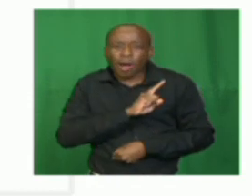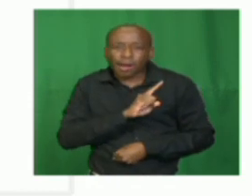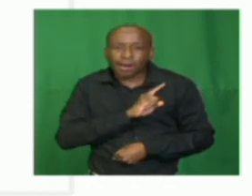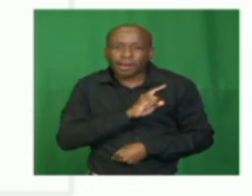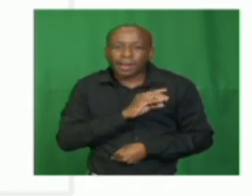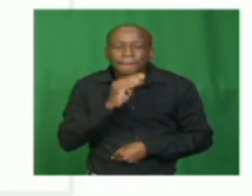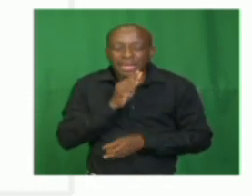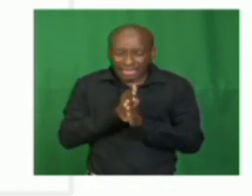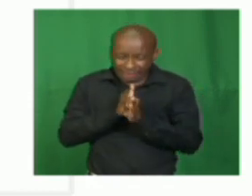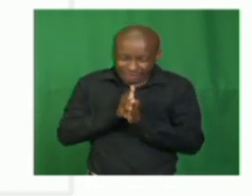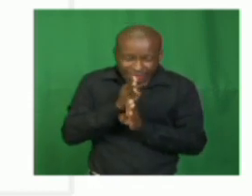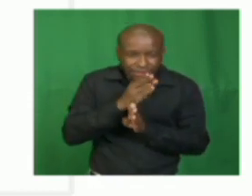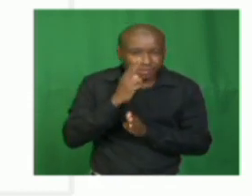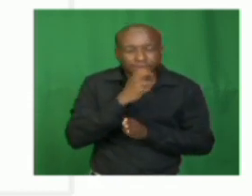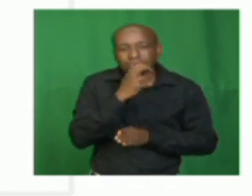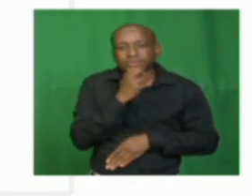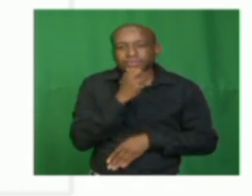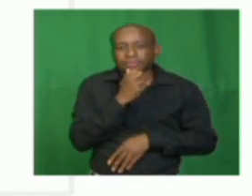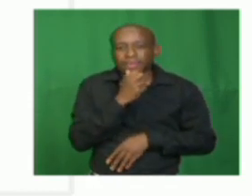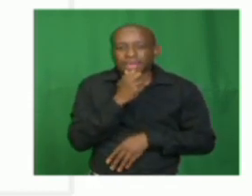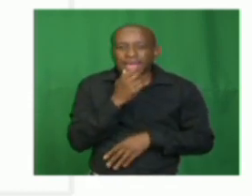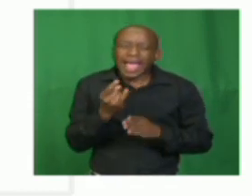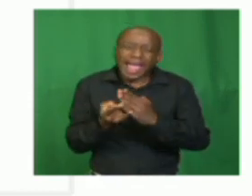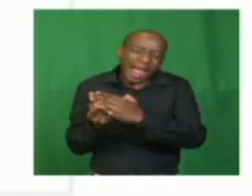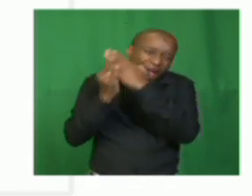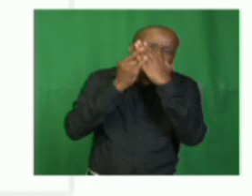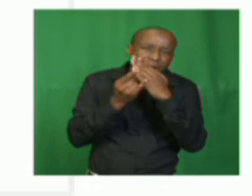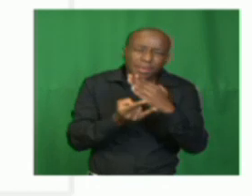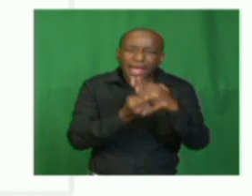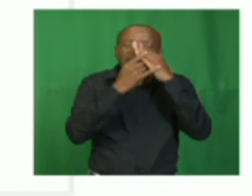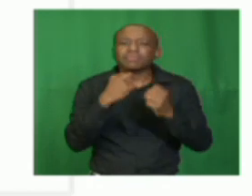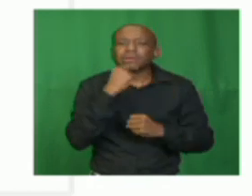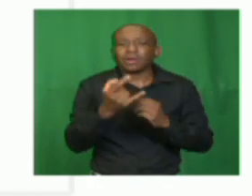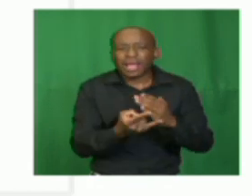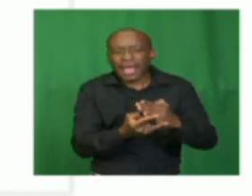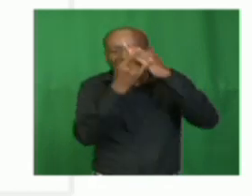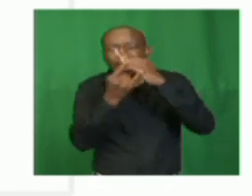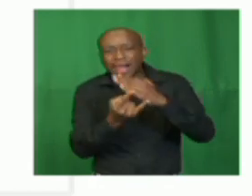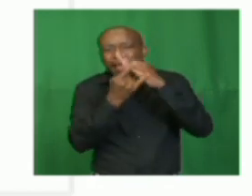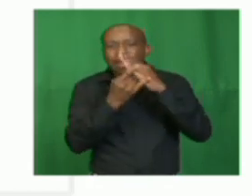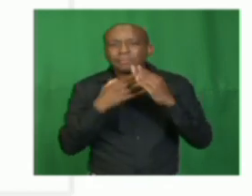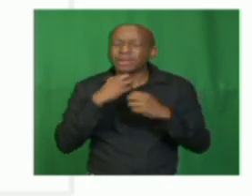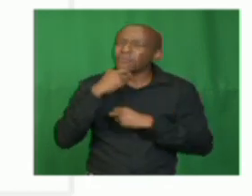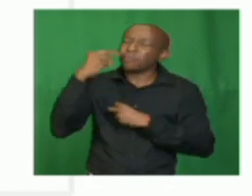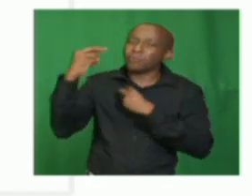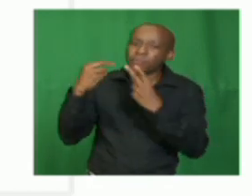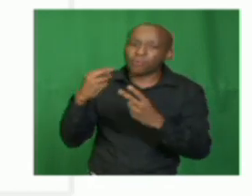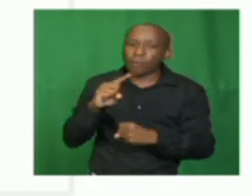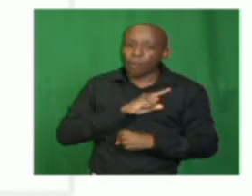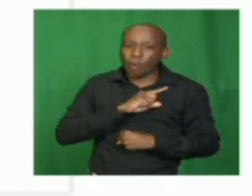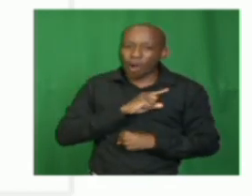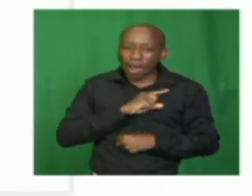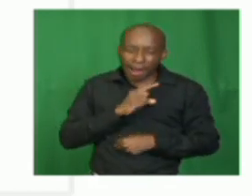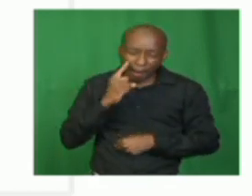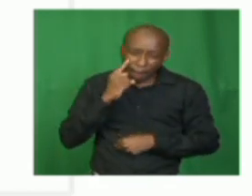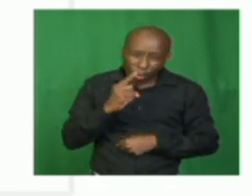speech is another one. Help! Help! That was my scream. When I found a huge